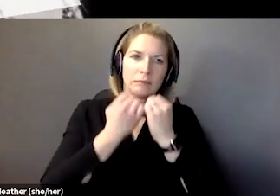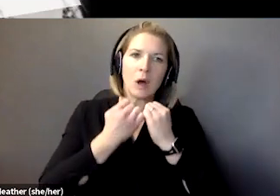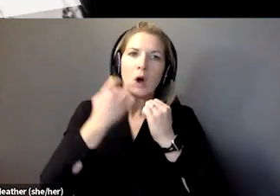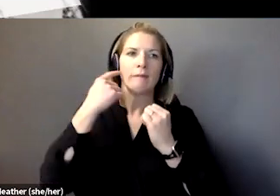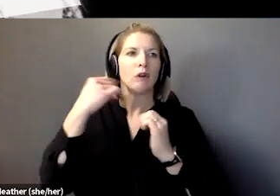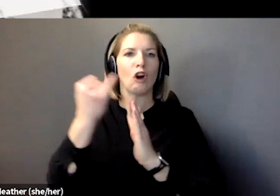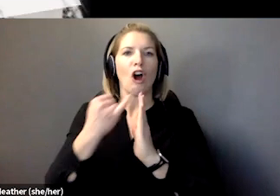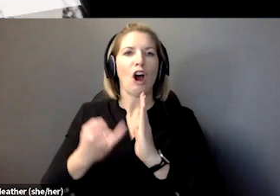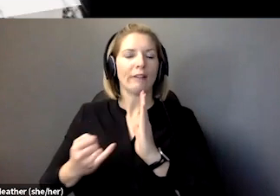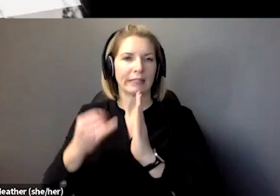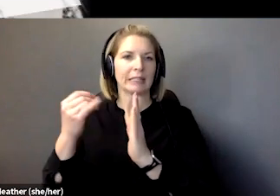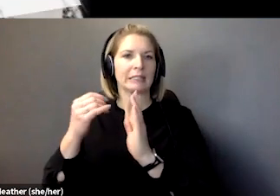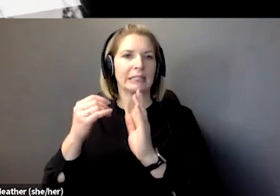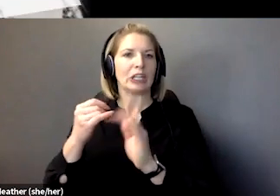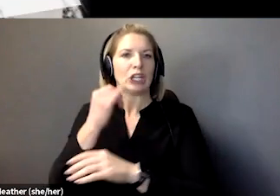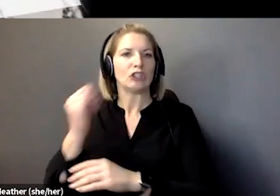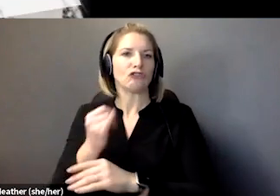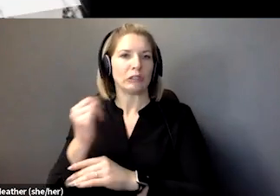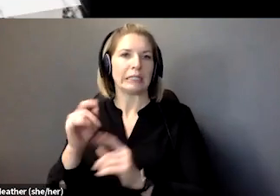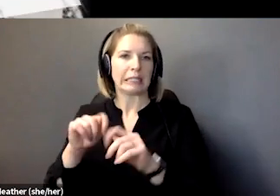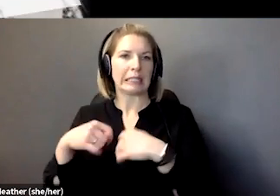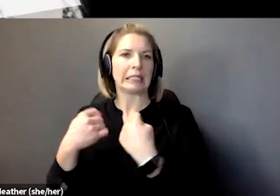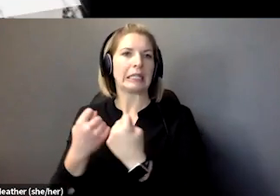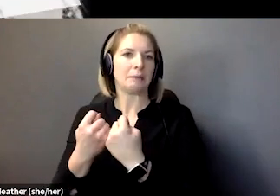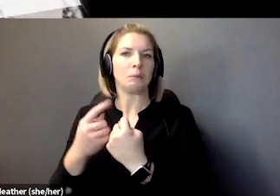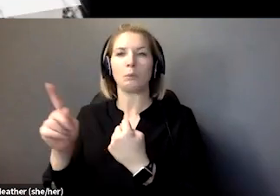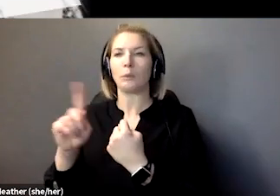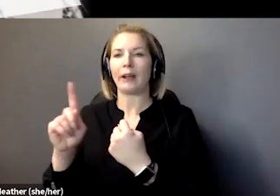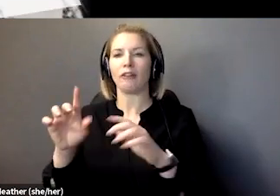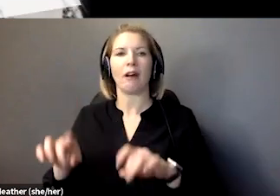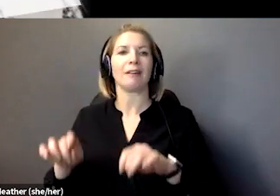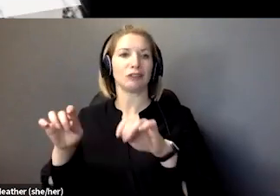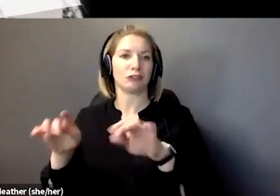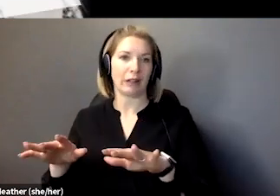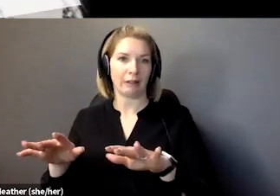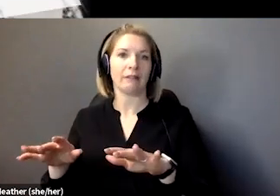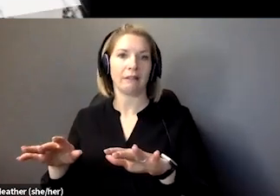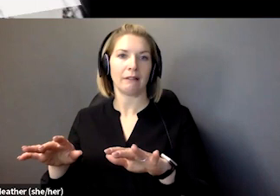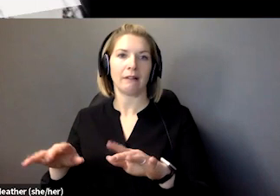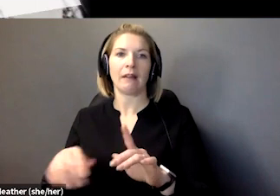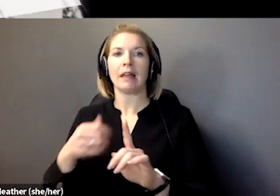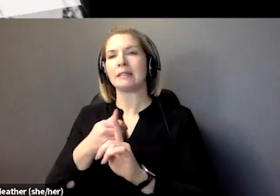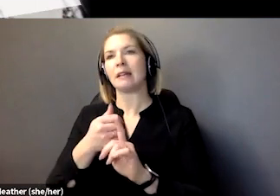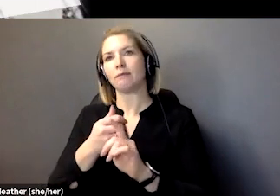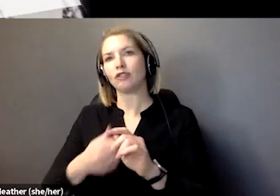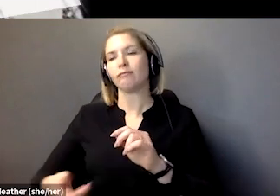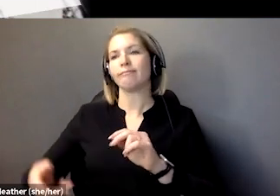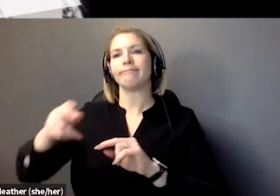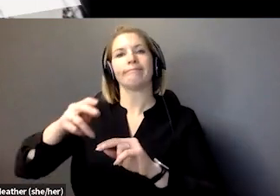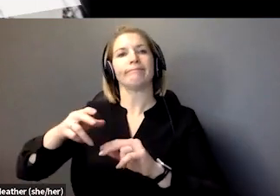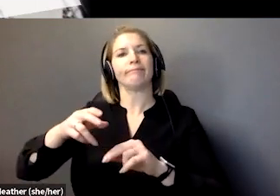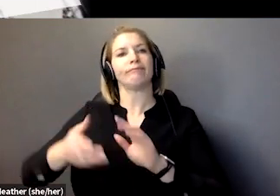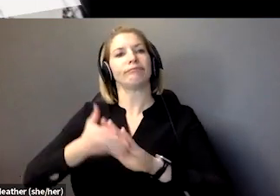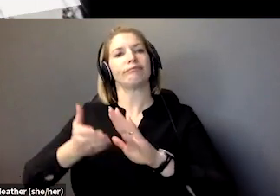the NDIS, and was the inaugural Chair of the National Disability Insurance